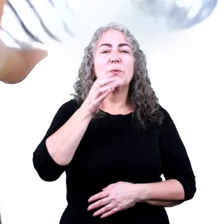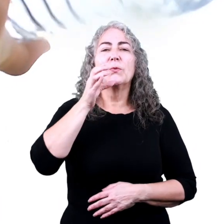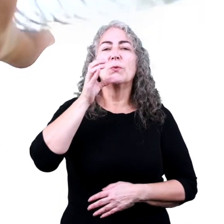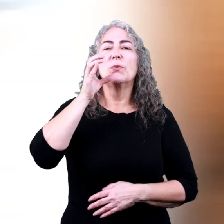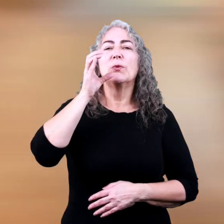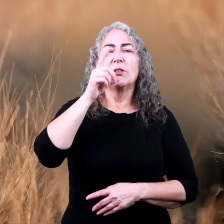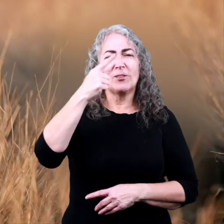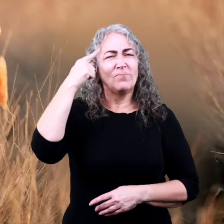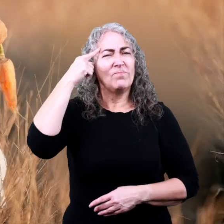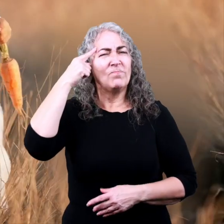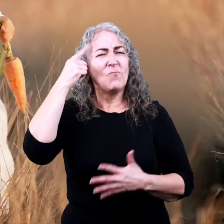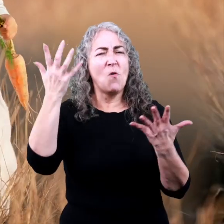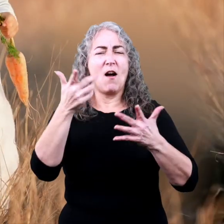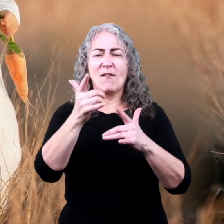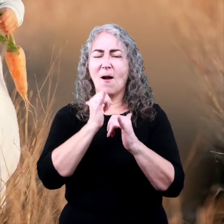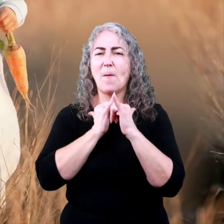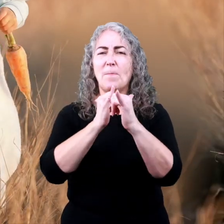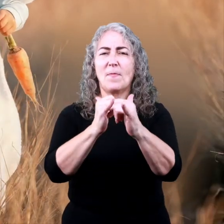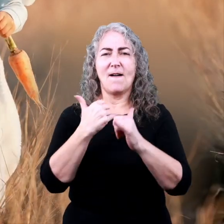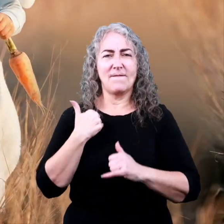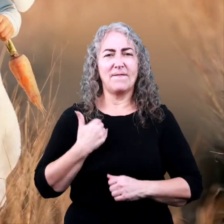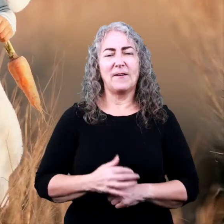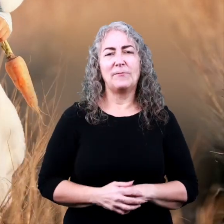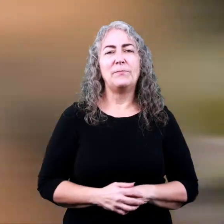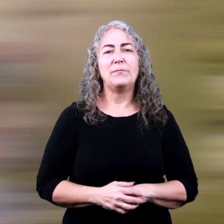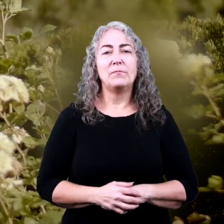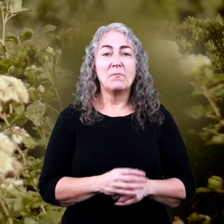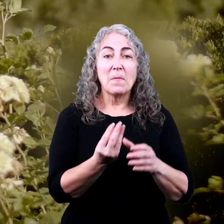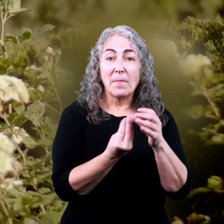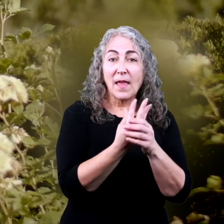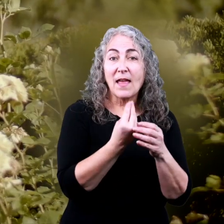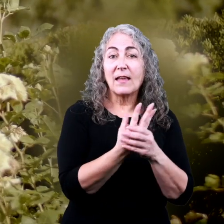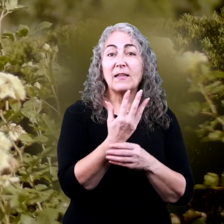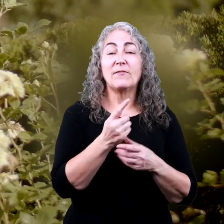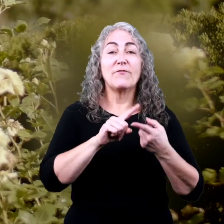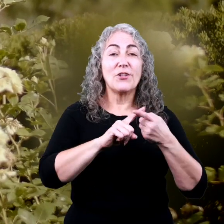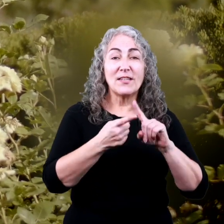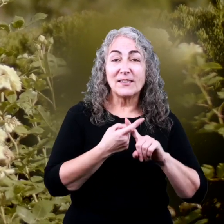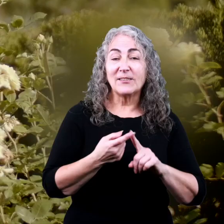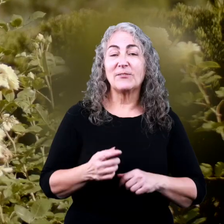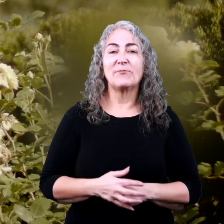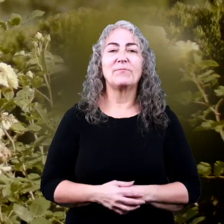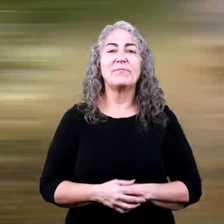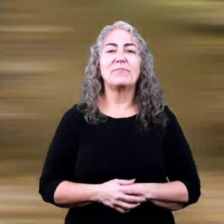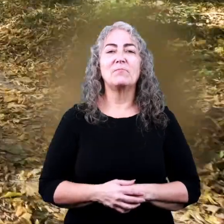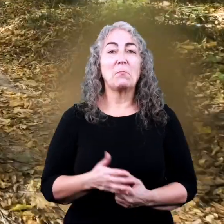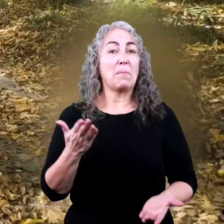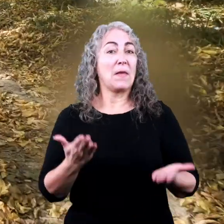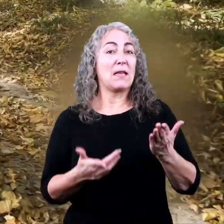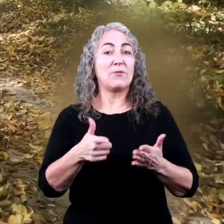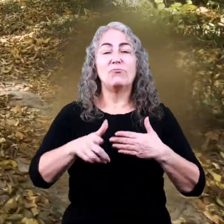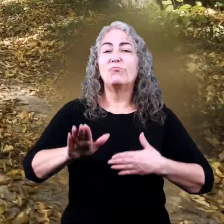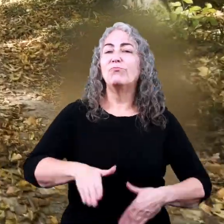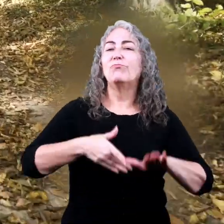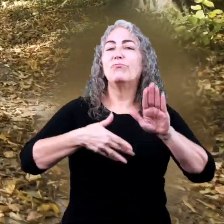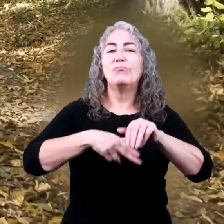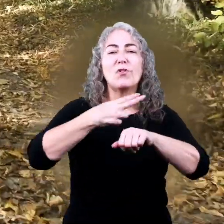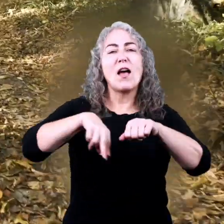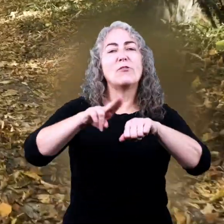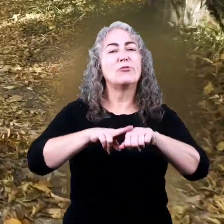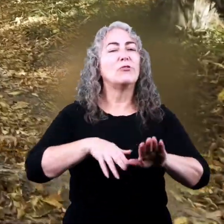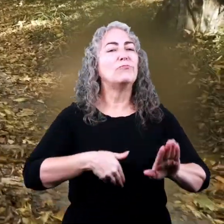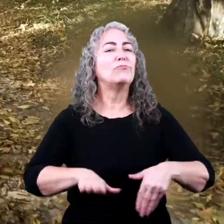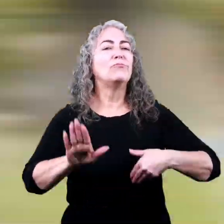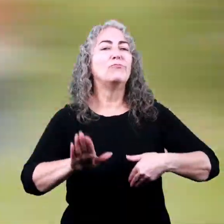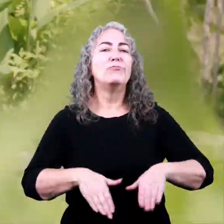water, think about what you have in common with our green plant friends. And maybe you can take